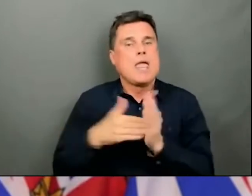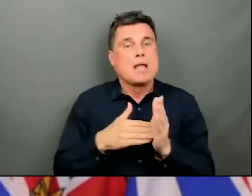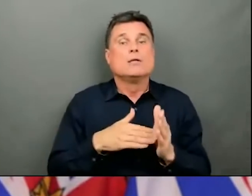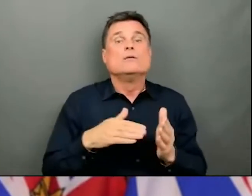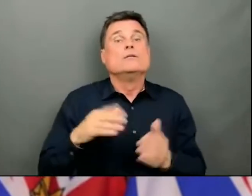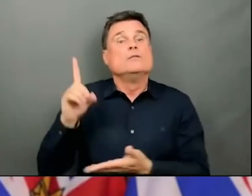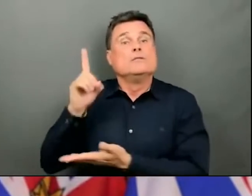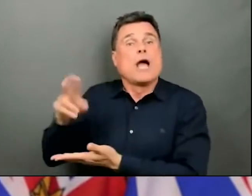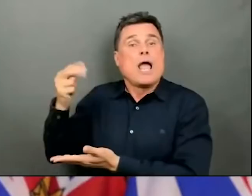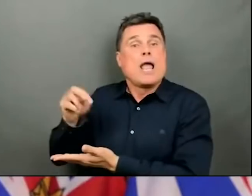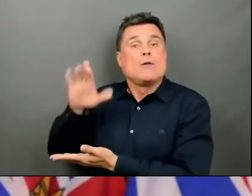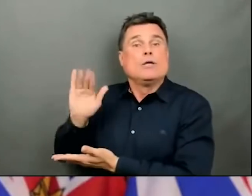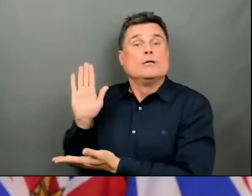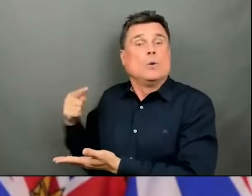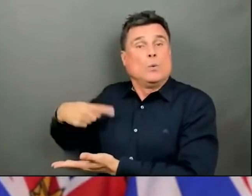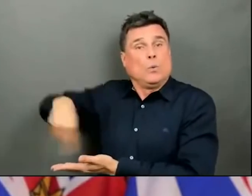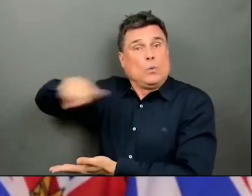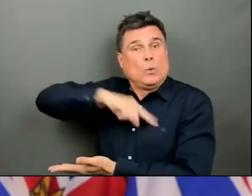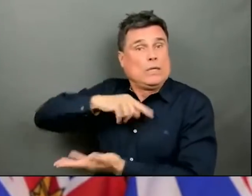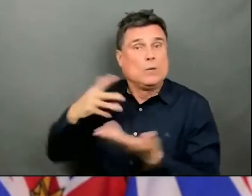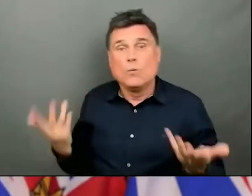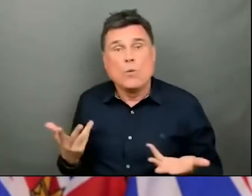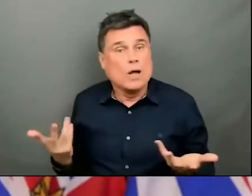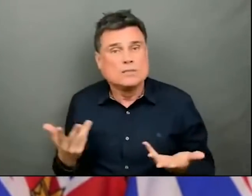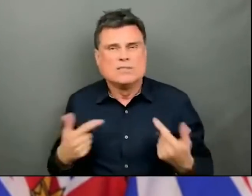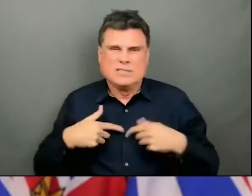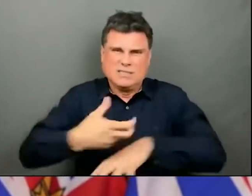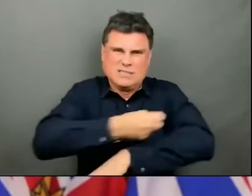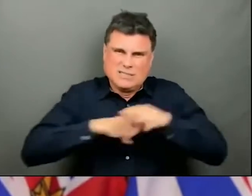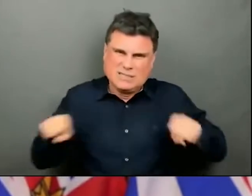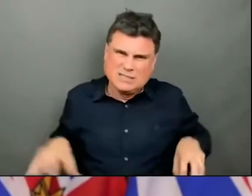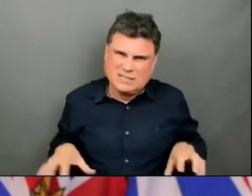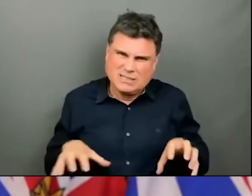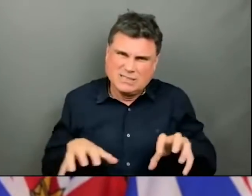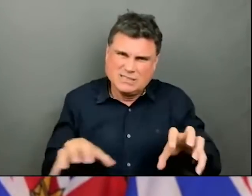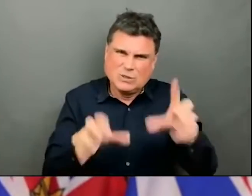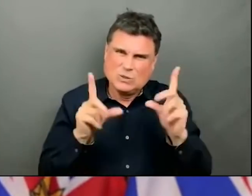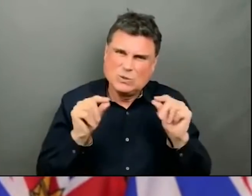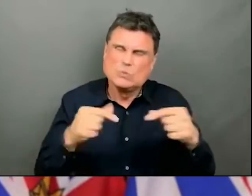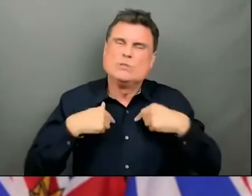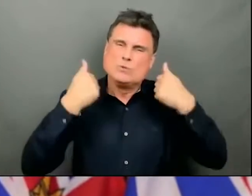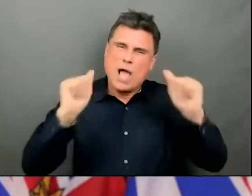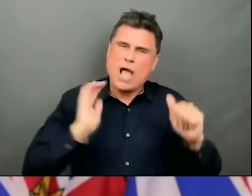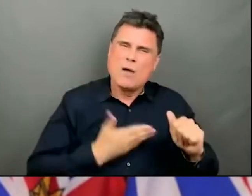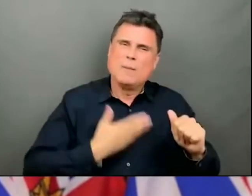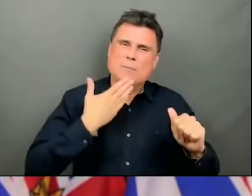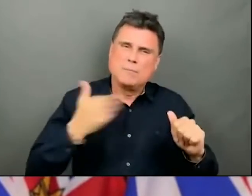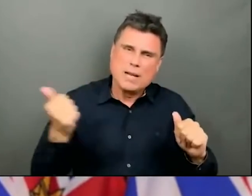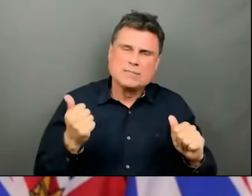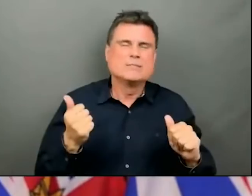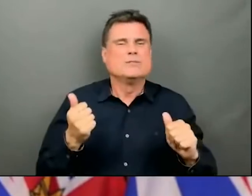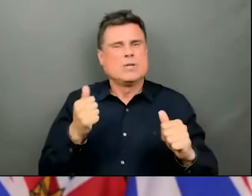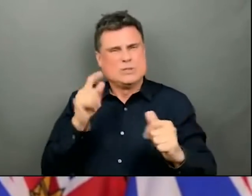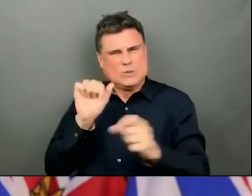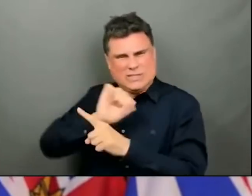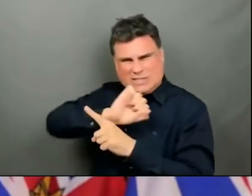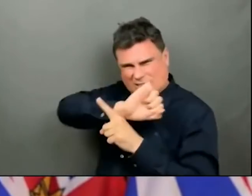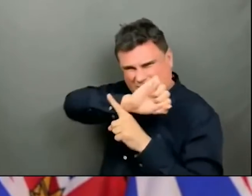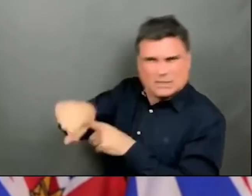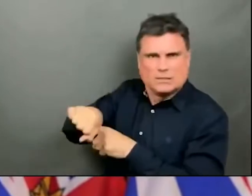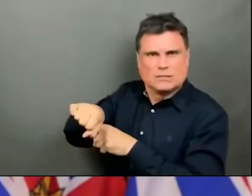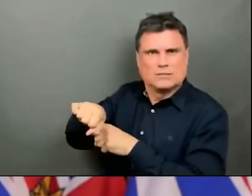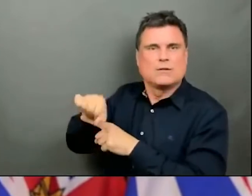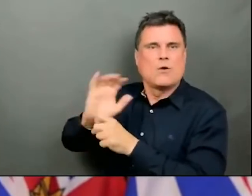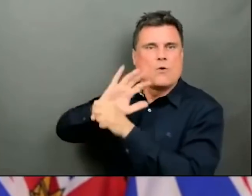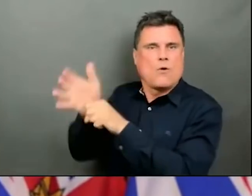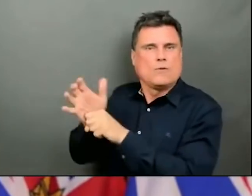are doing everything that we can to fight the hardest that we can right now to address the COVID